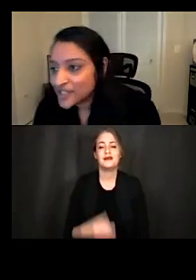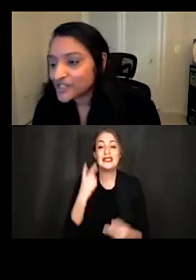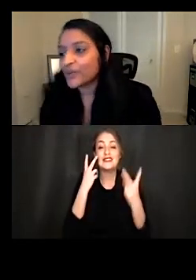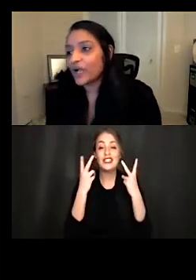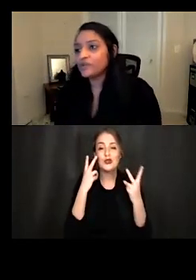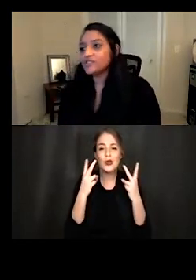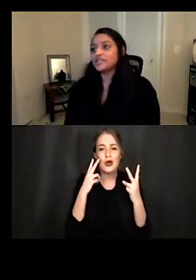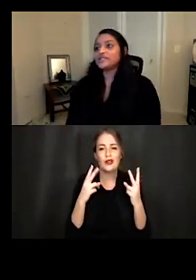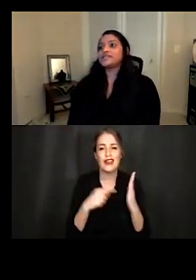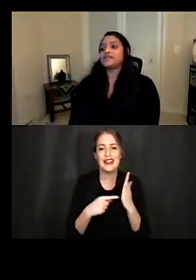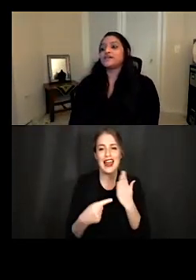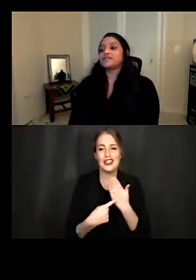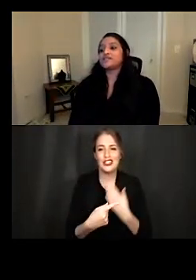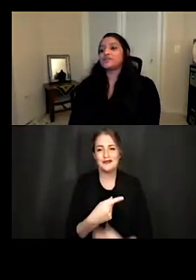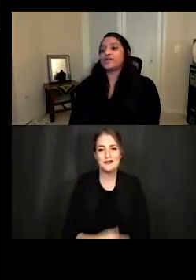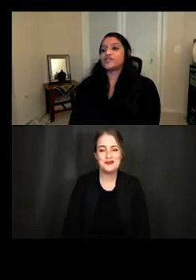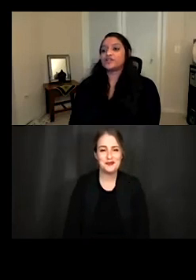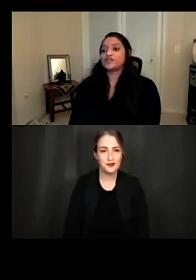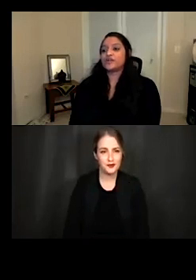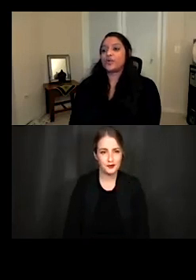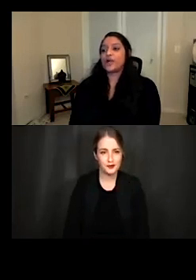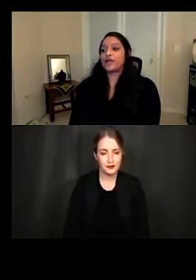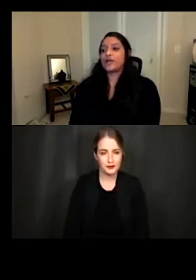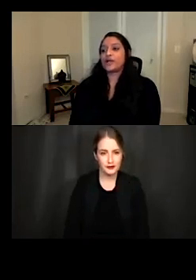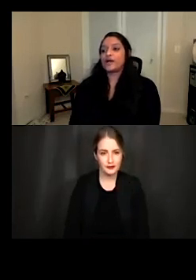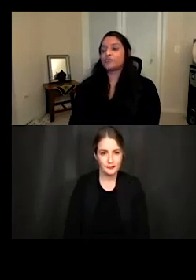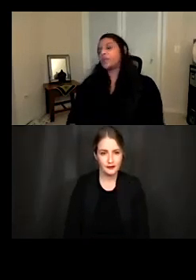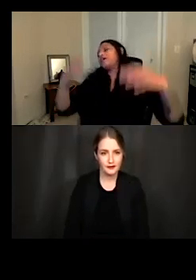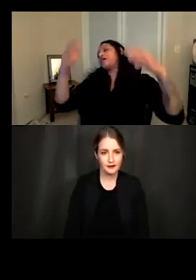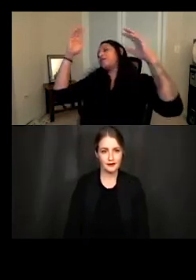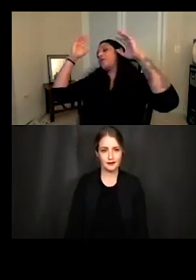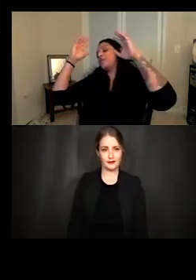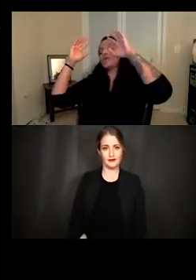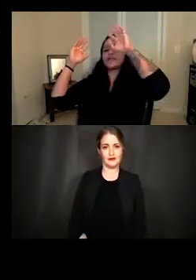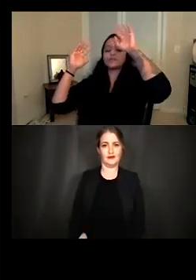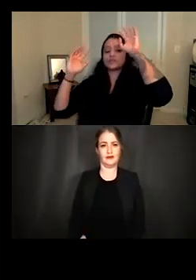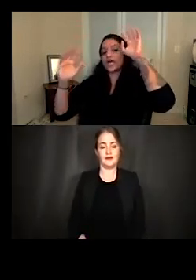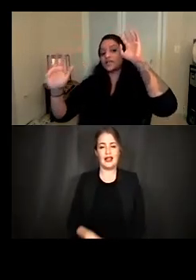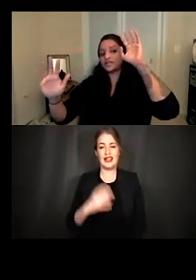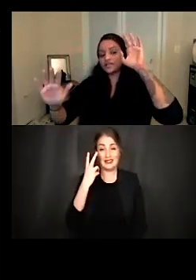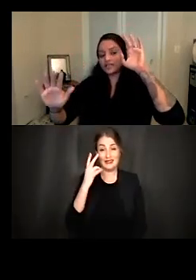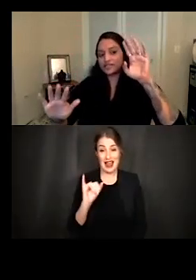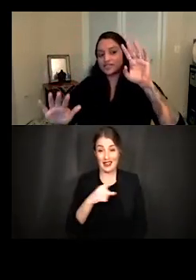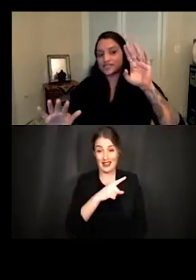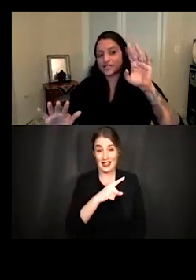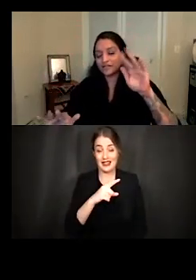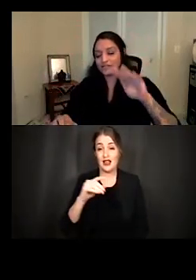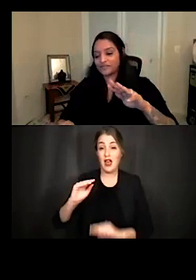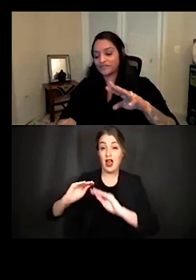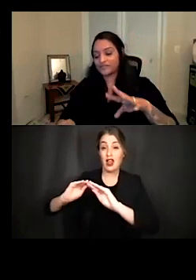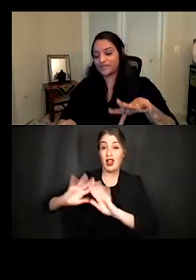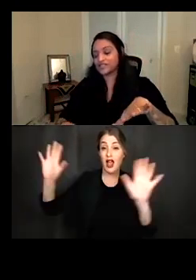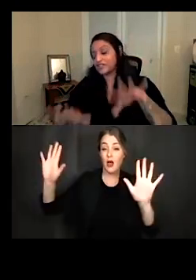So I want you to consider the situation where a blinding bright light is